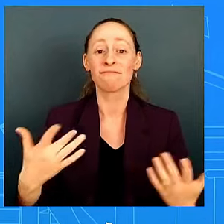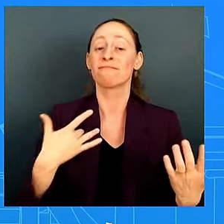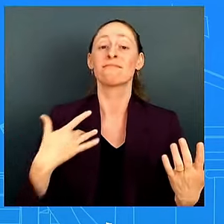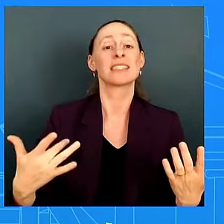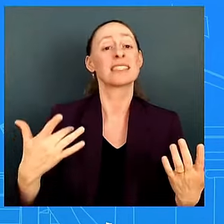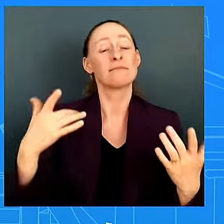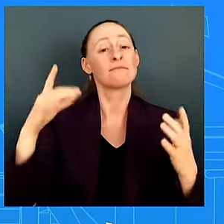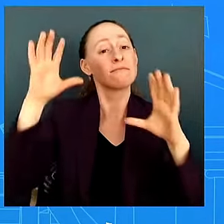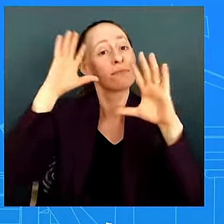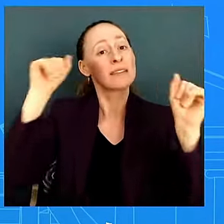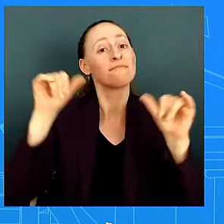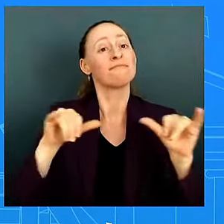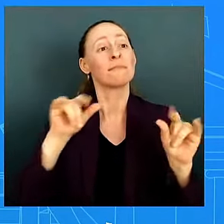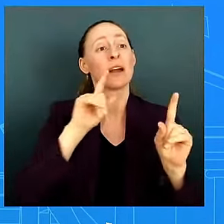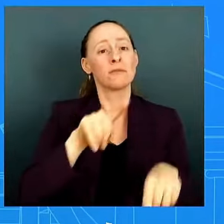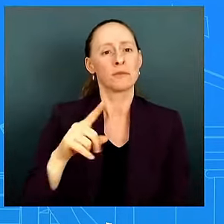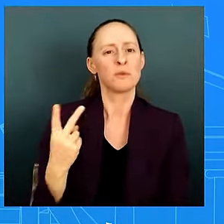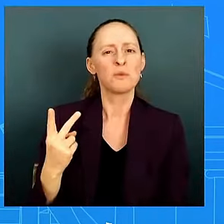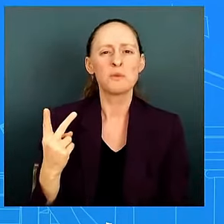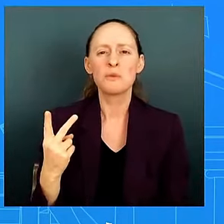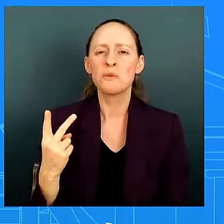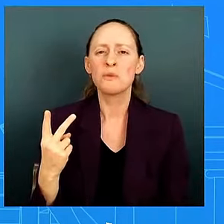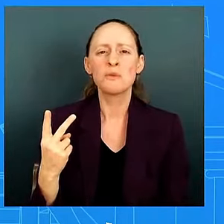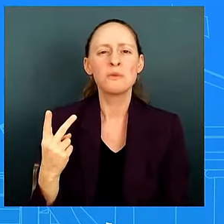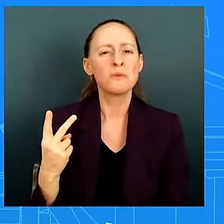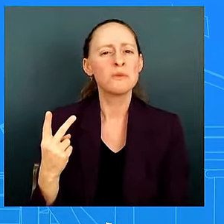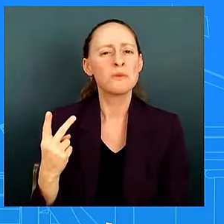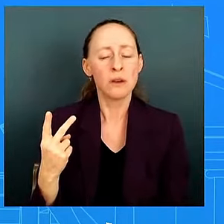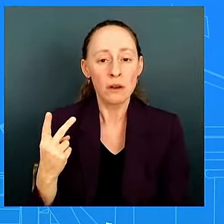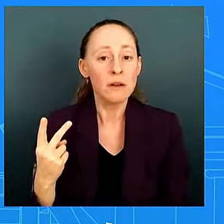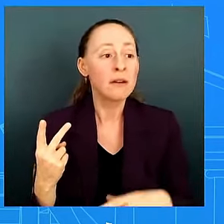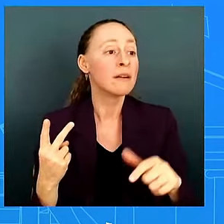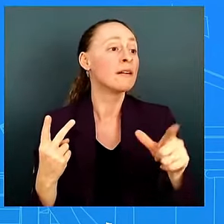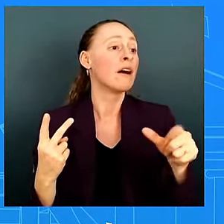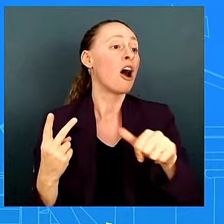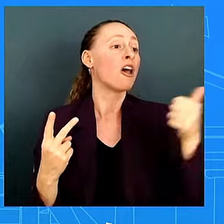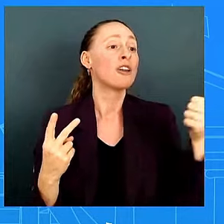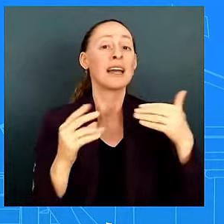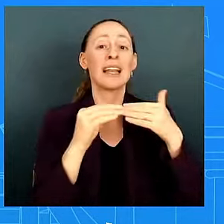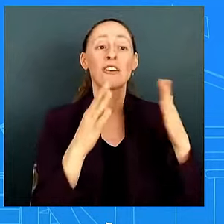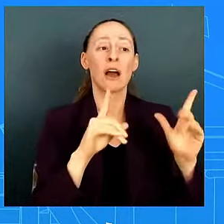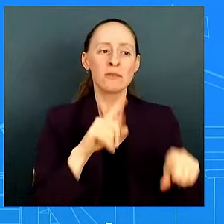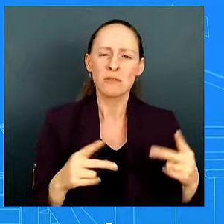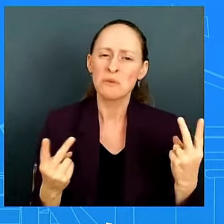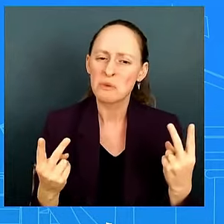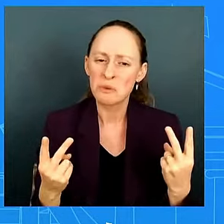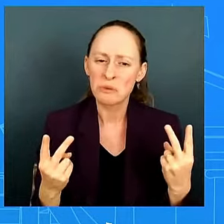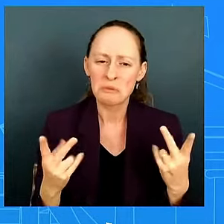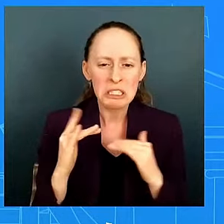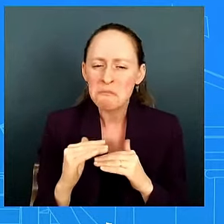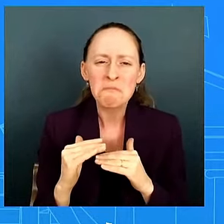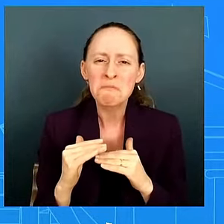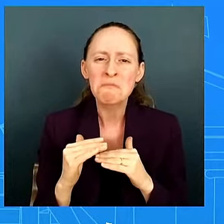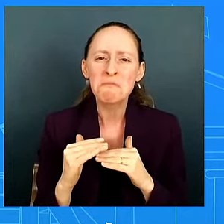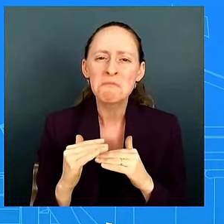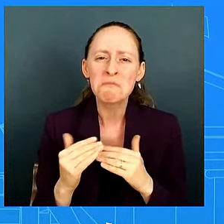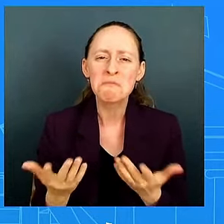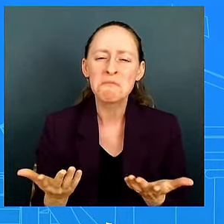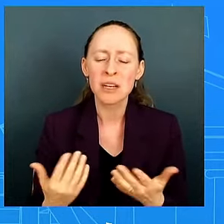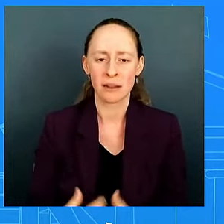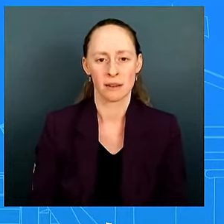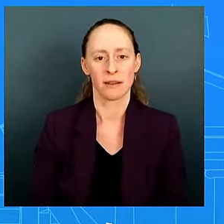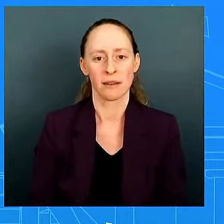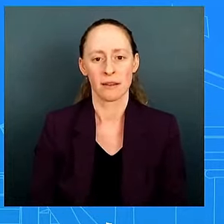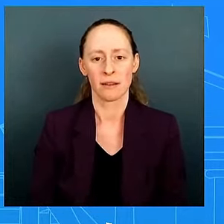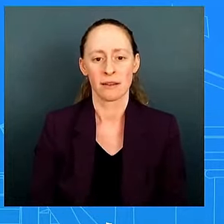guys are holding me to it it is a i believe it's a solo press conference we'll certainly have more to share uh with all of you as we get closer uh to next week